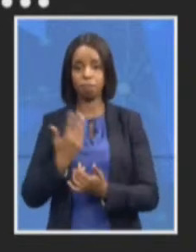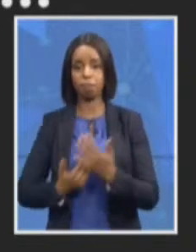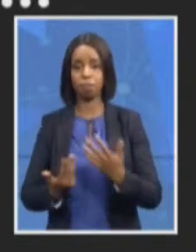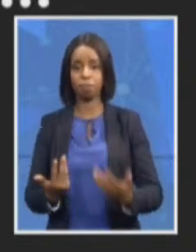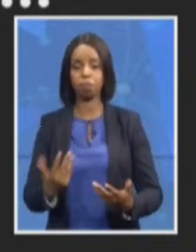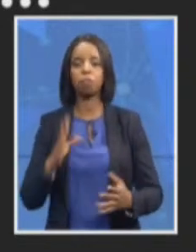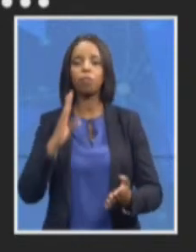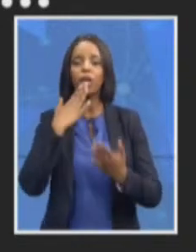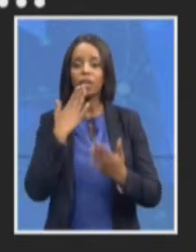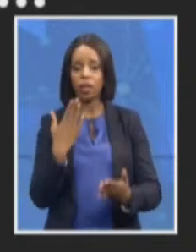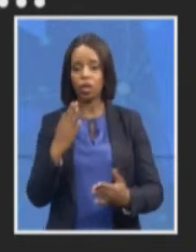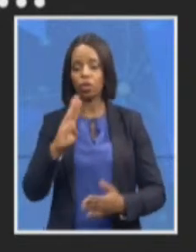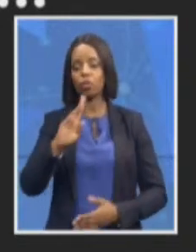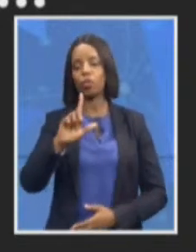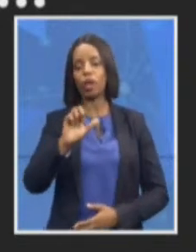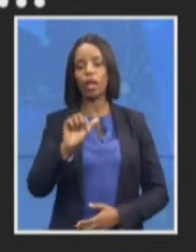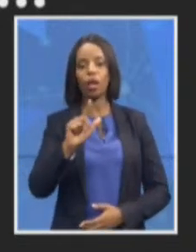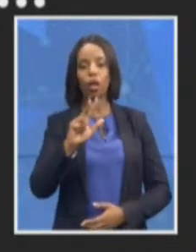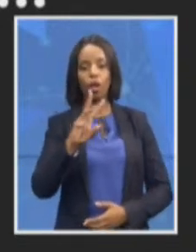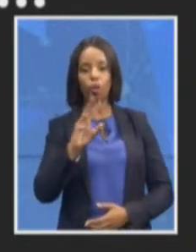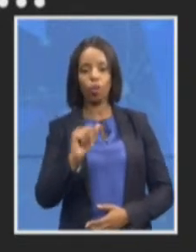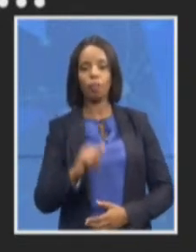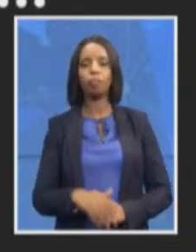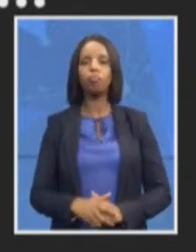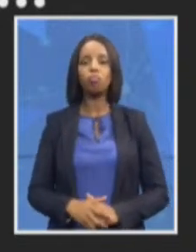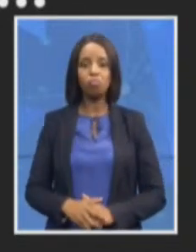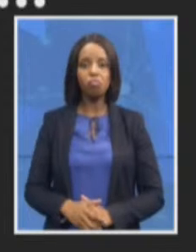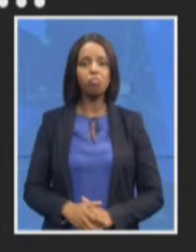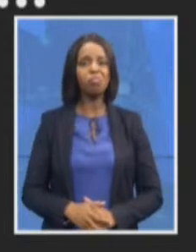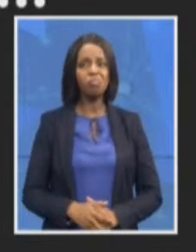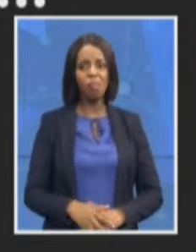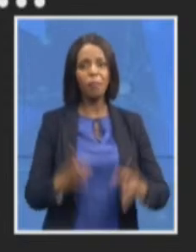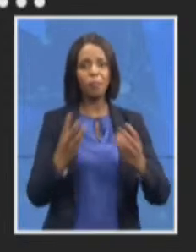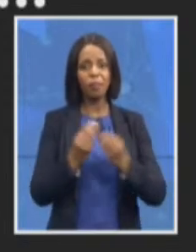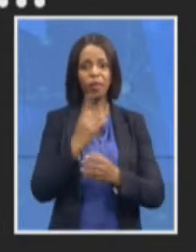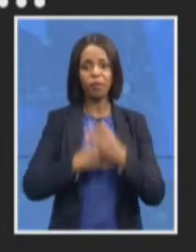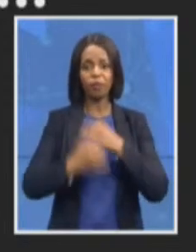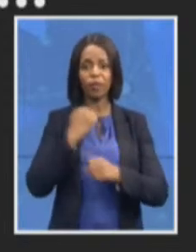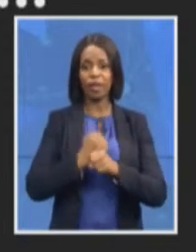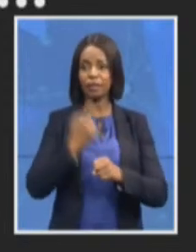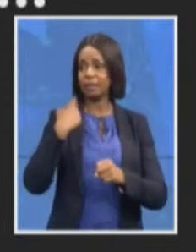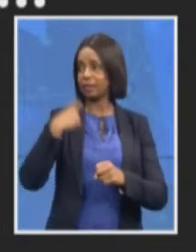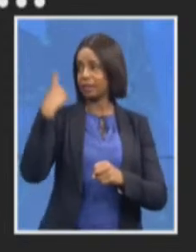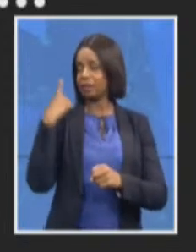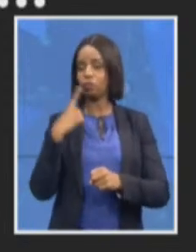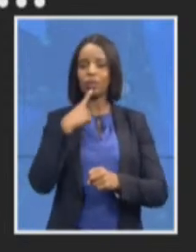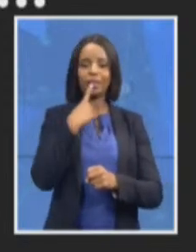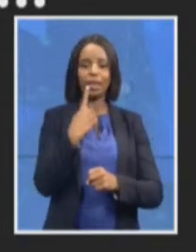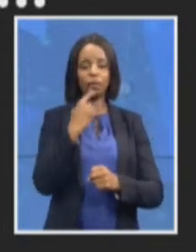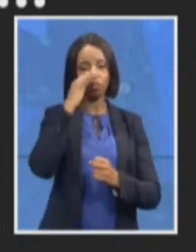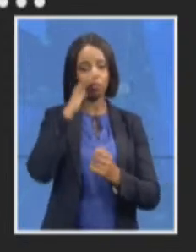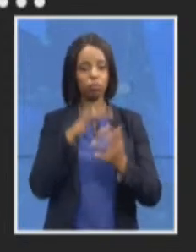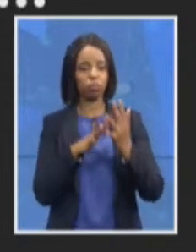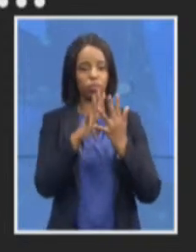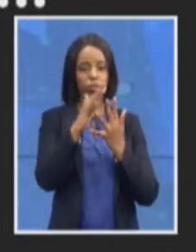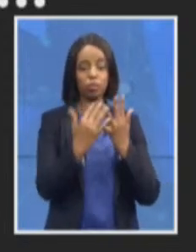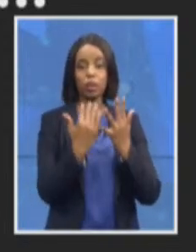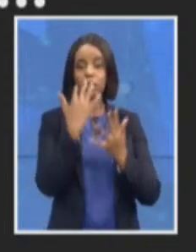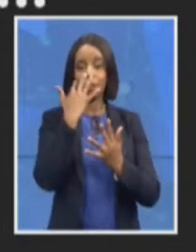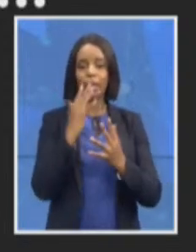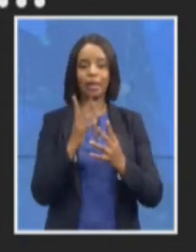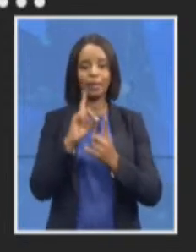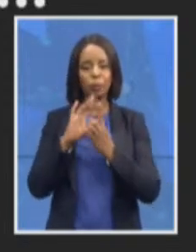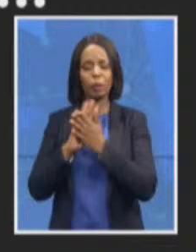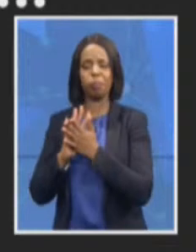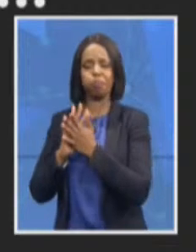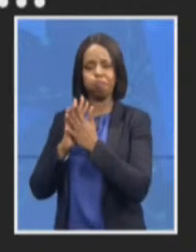you've over the last two years been remarkably transparent about the damage that was done to the NPA during capture and what the extent of the repairs